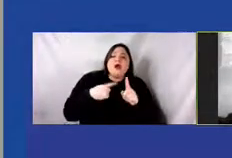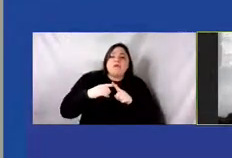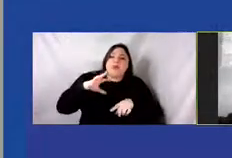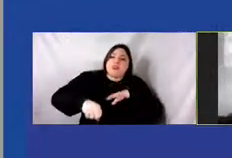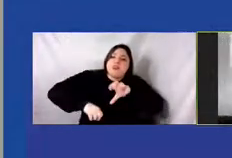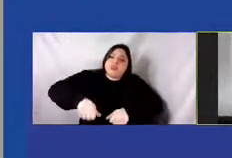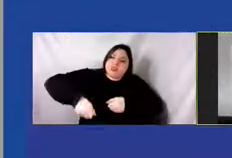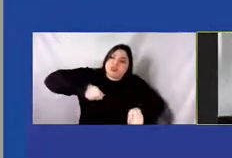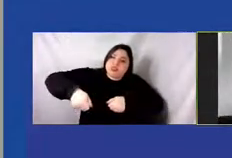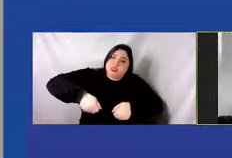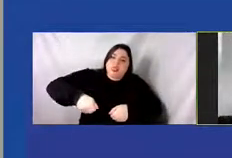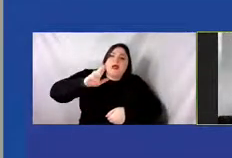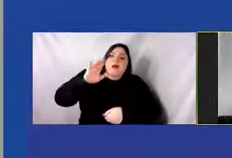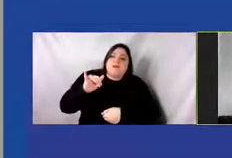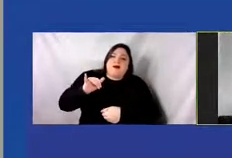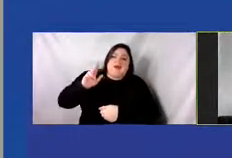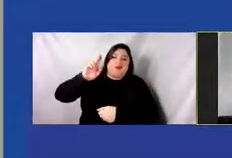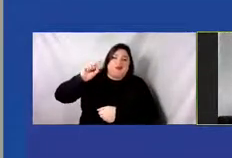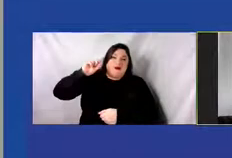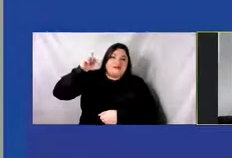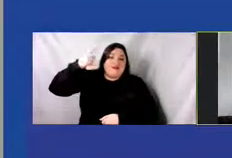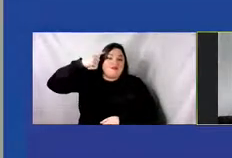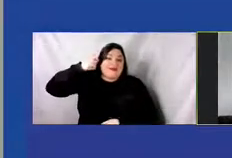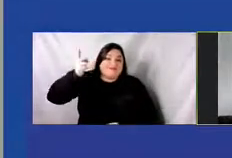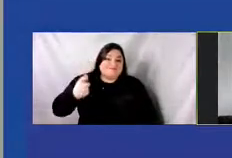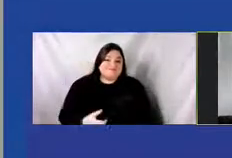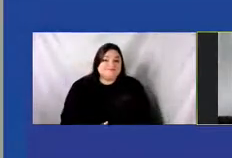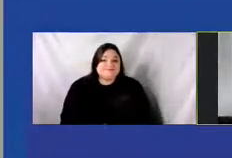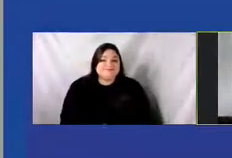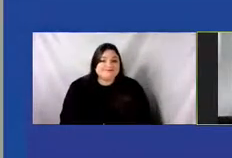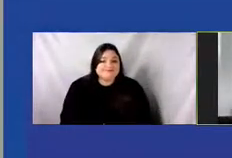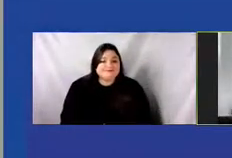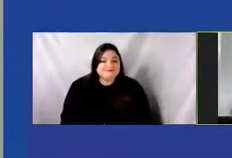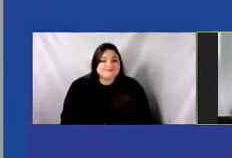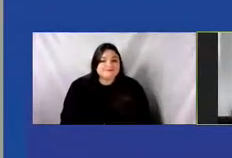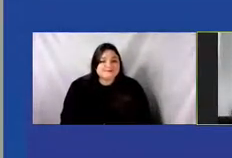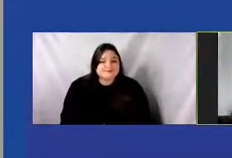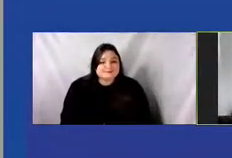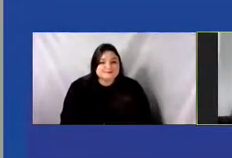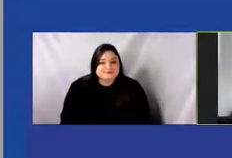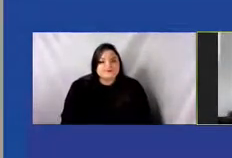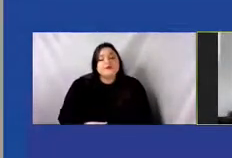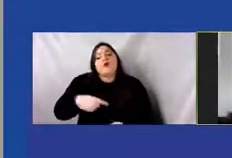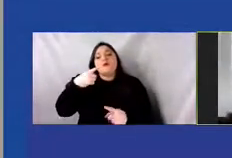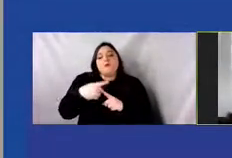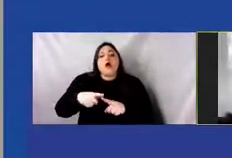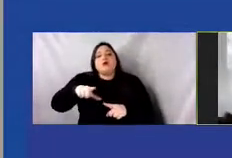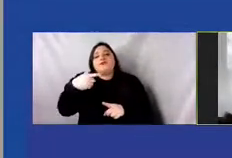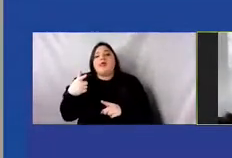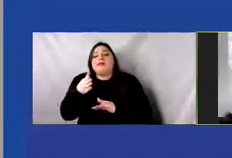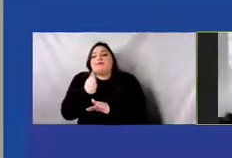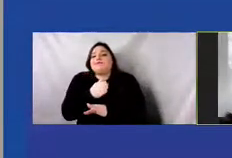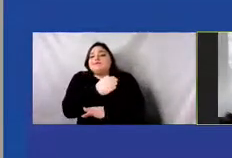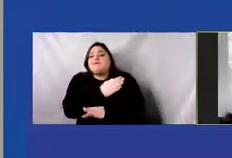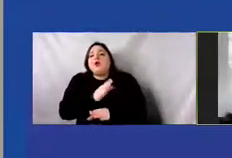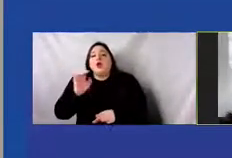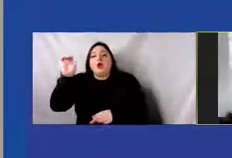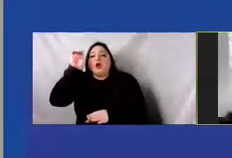hands of the United States government and various European settlers before that.